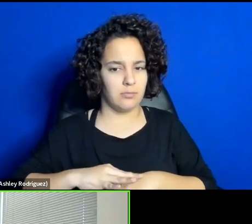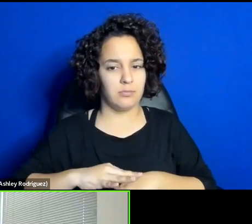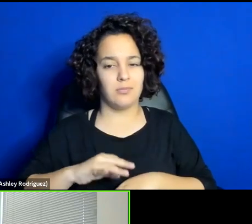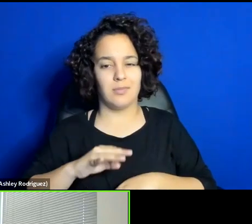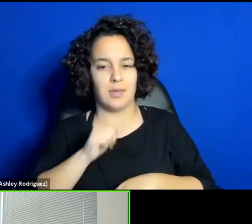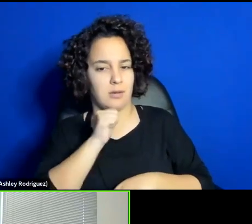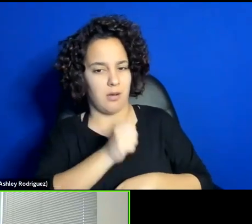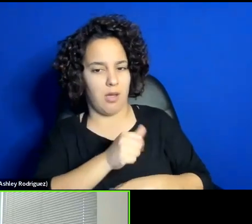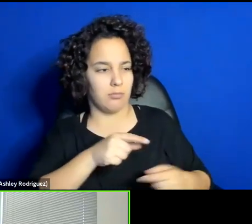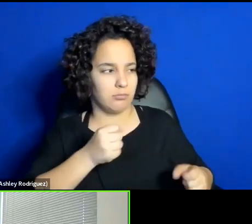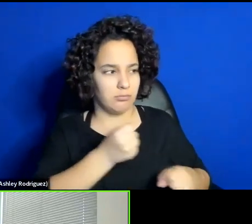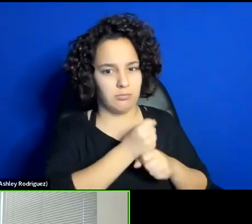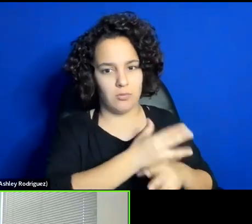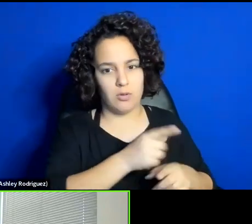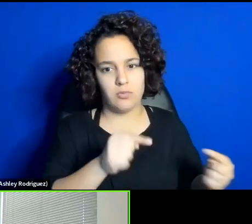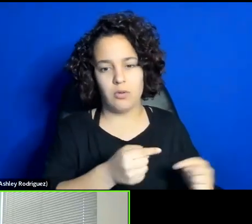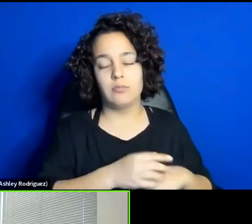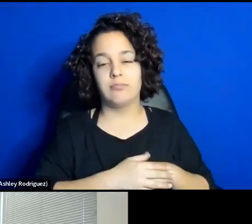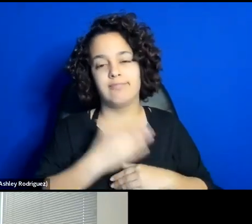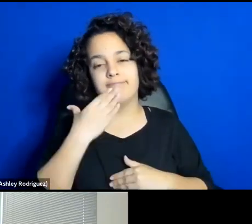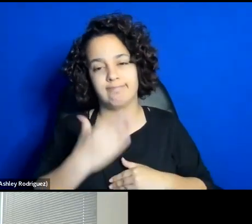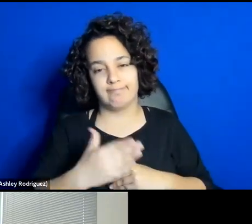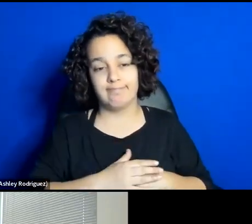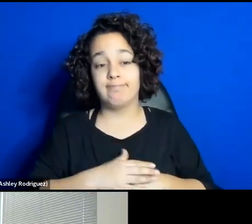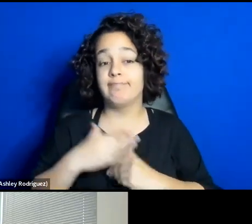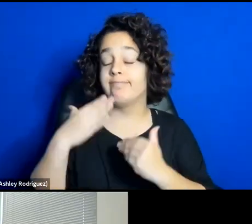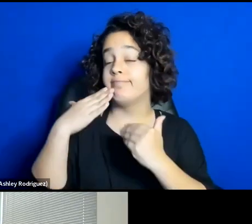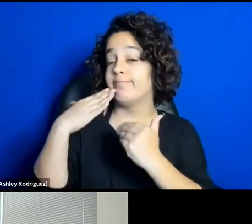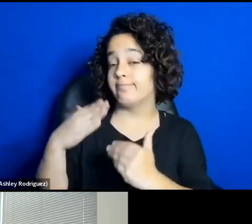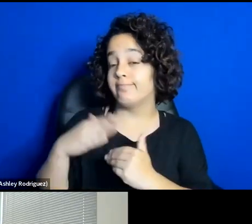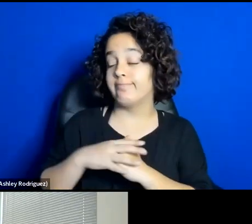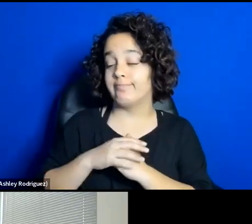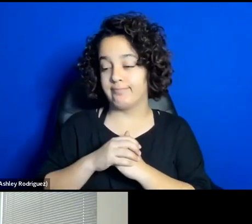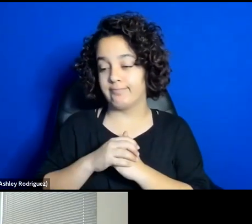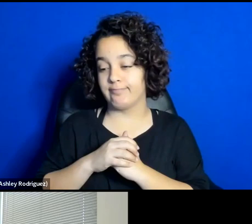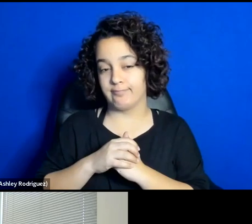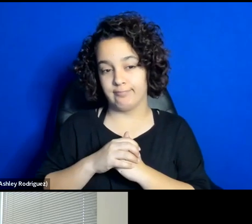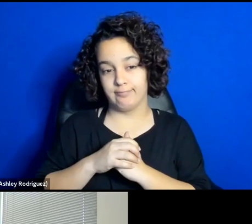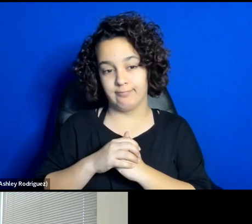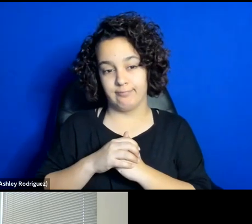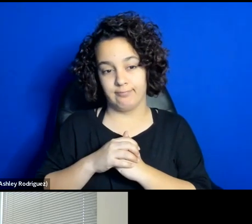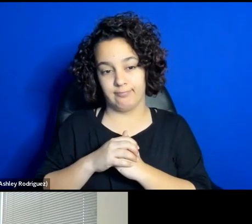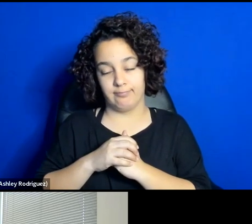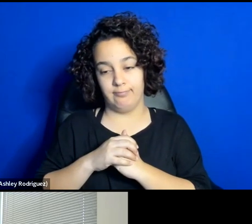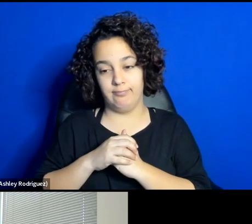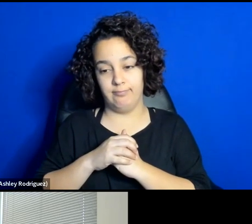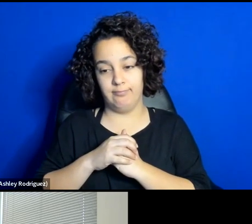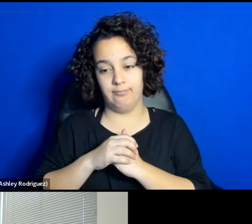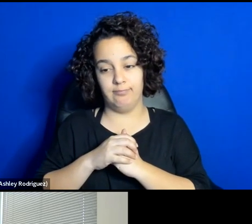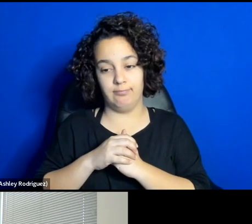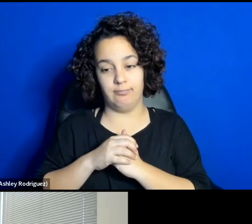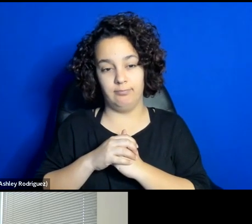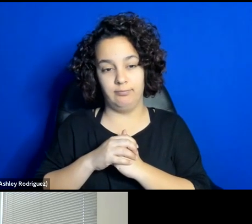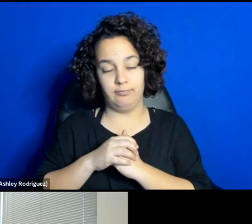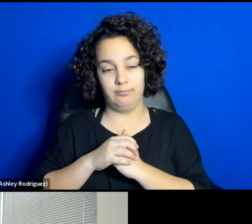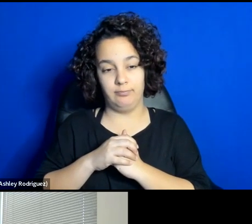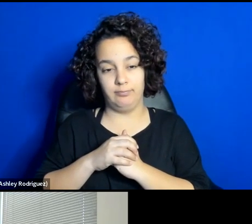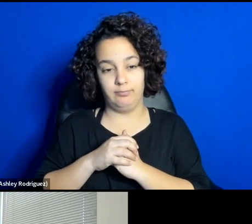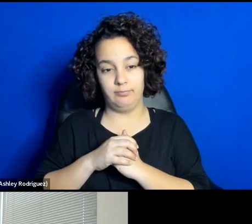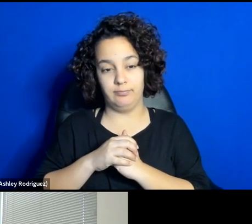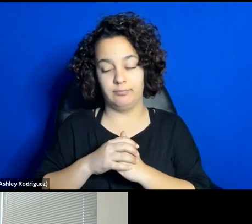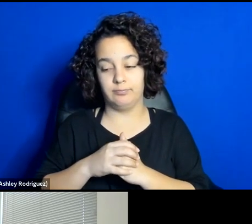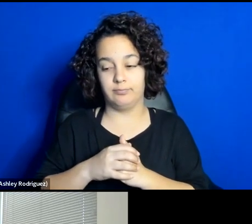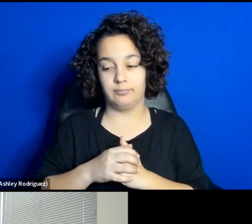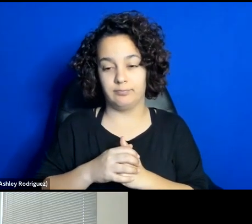we do. Dr. Thank you. Dr. Thank you. Dr. Keshawaz, that's let's move on to Q